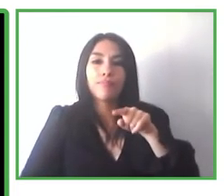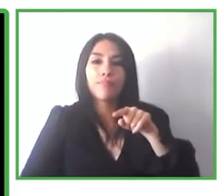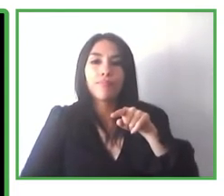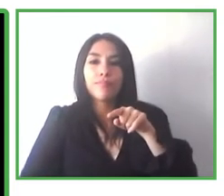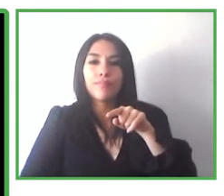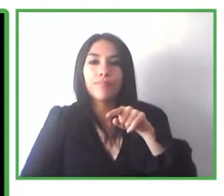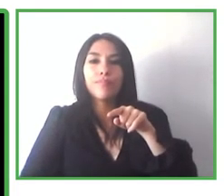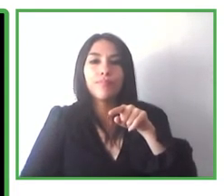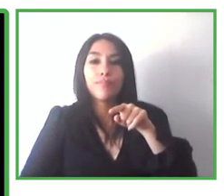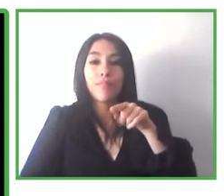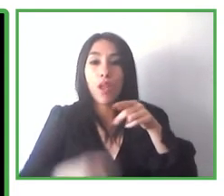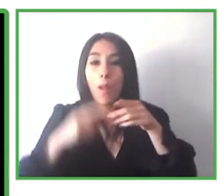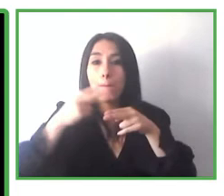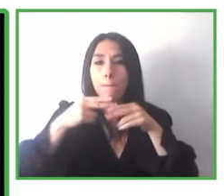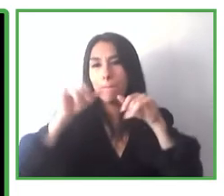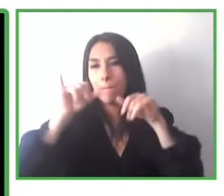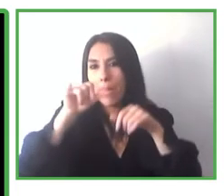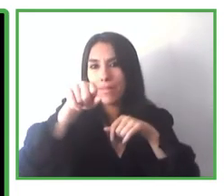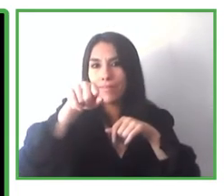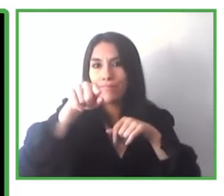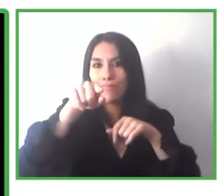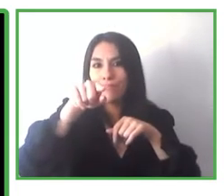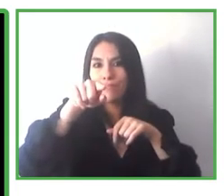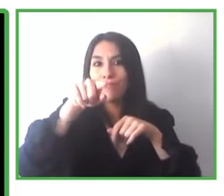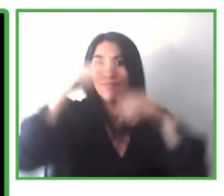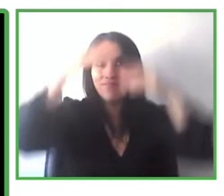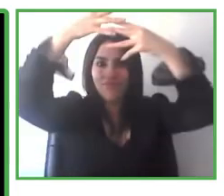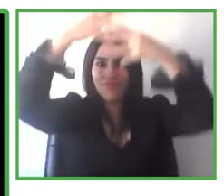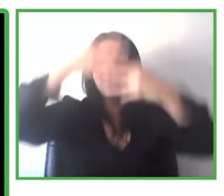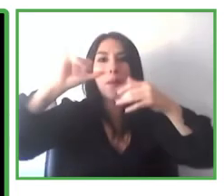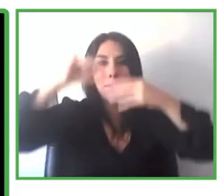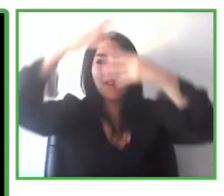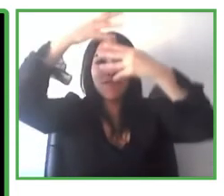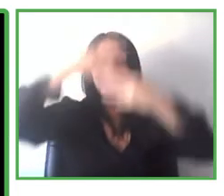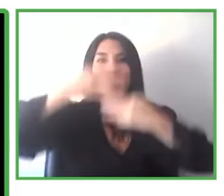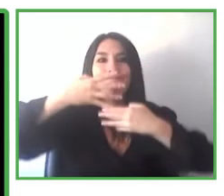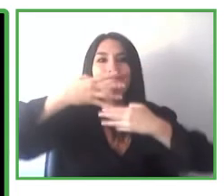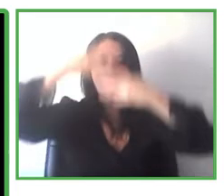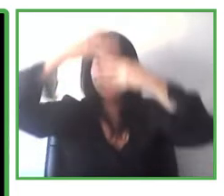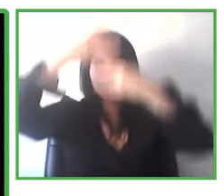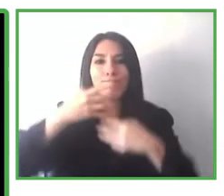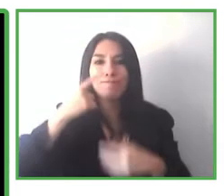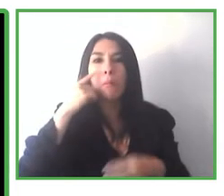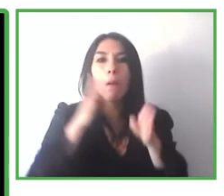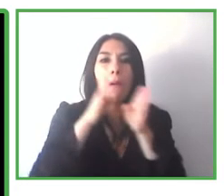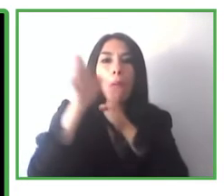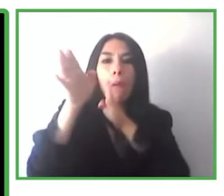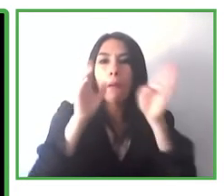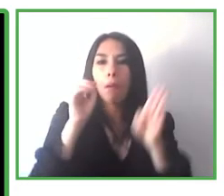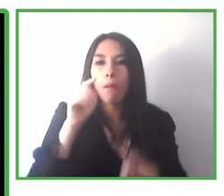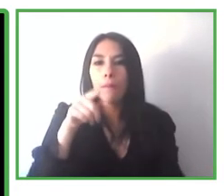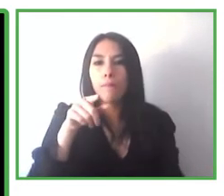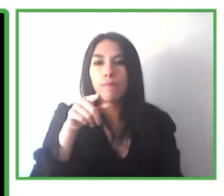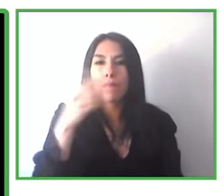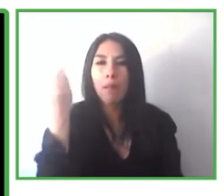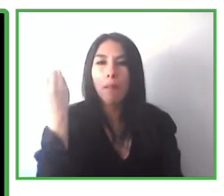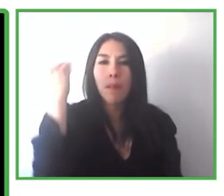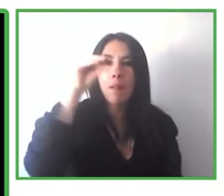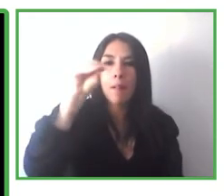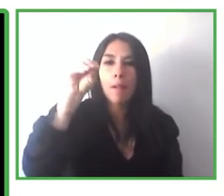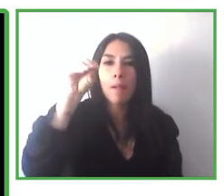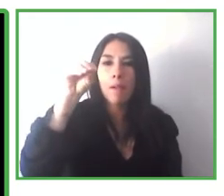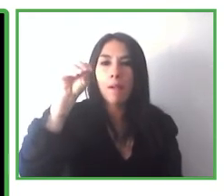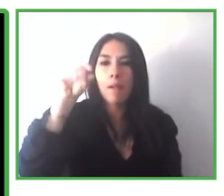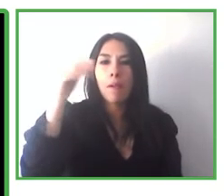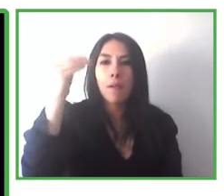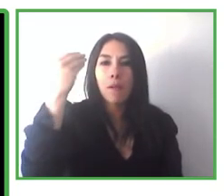created panels with a lot of sign signs that were very difficult to understand. So just by using a code, one